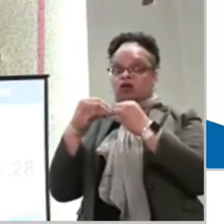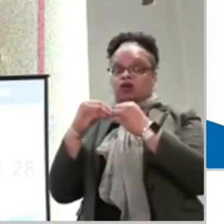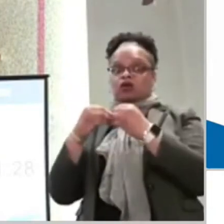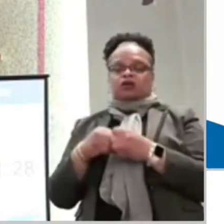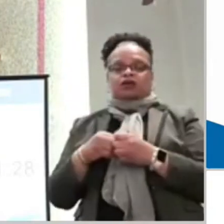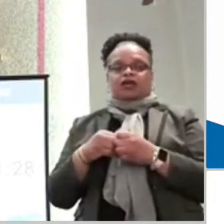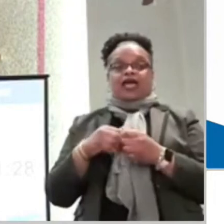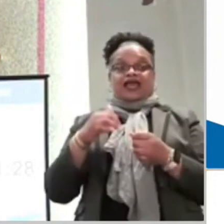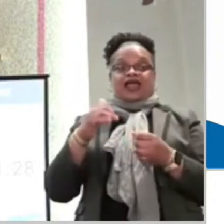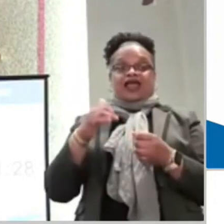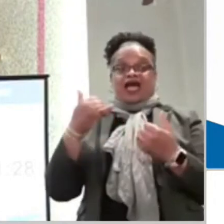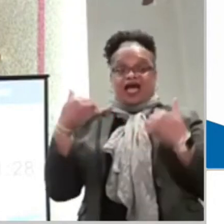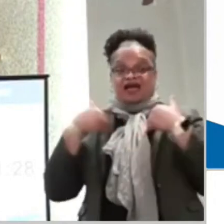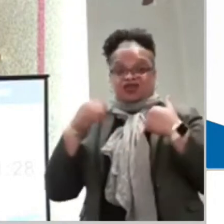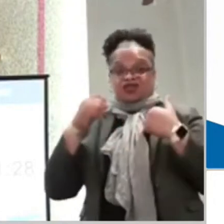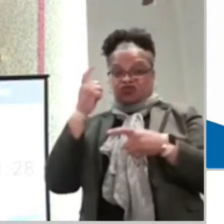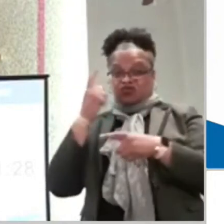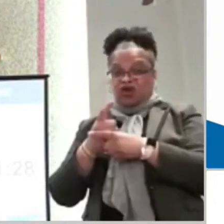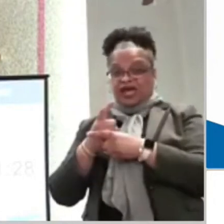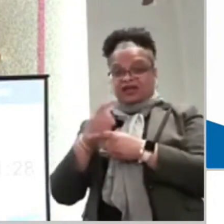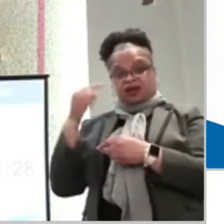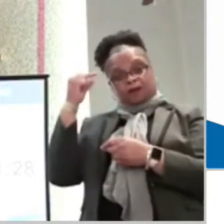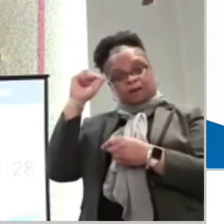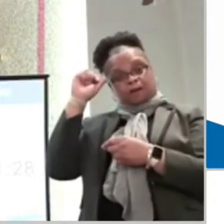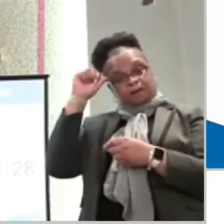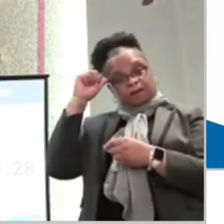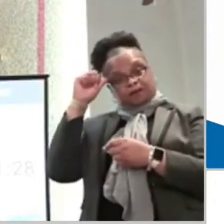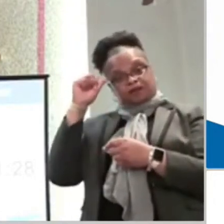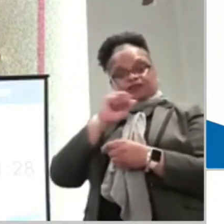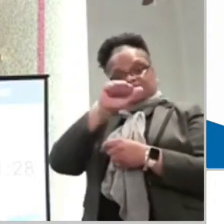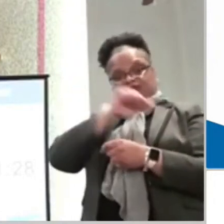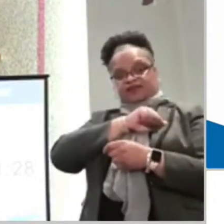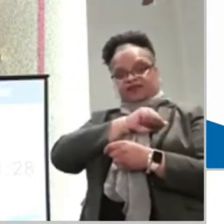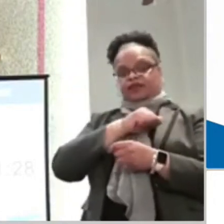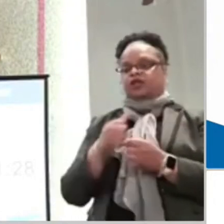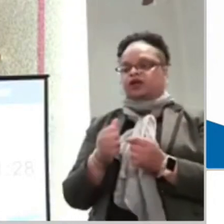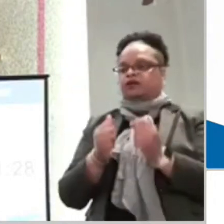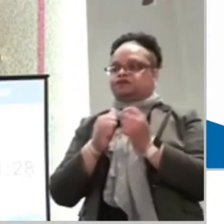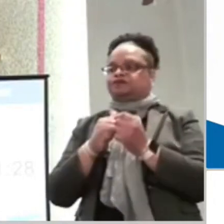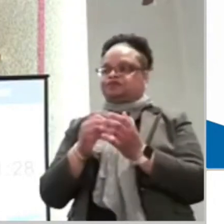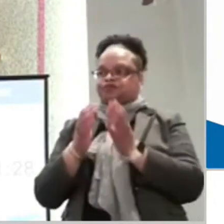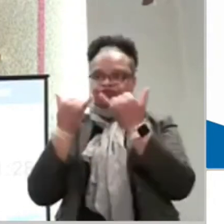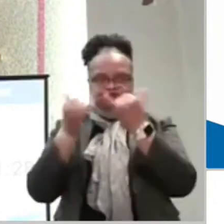actually approach with a level of remembrance in the Lord. Let us go to the Lord in prayer.